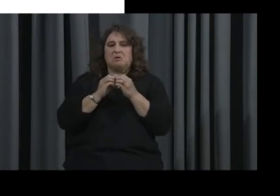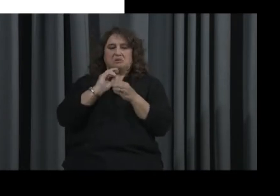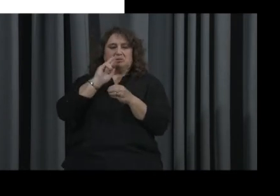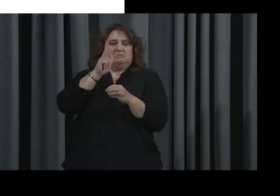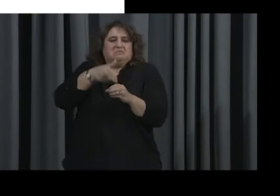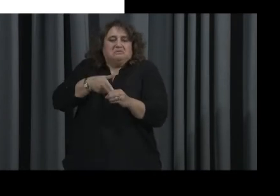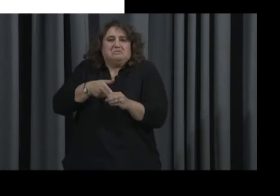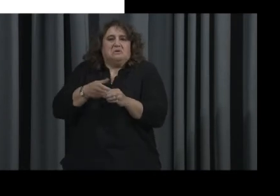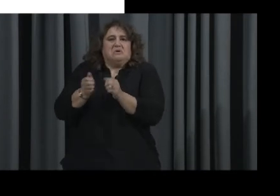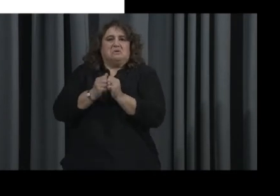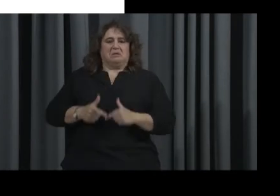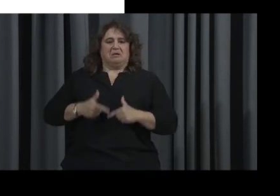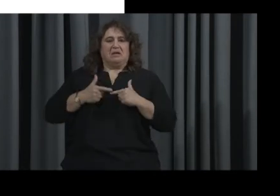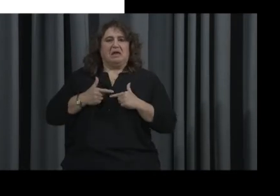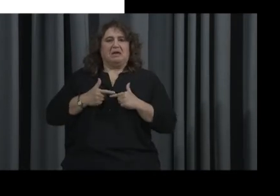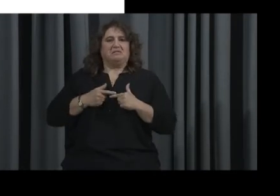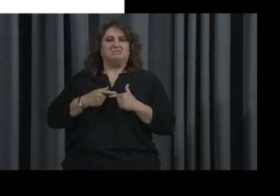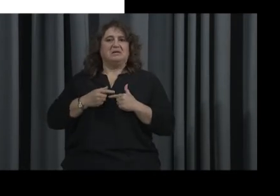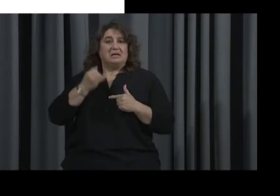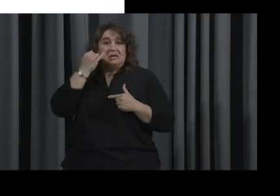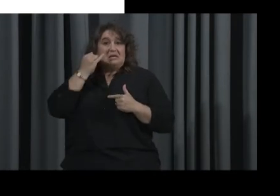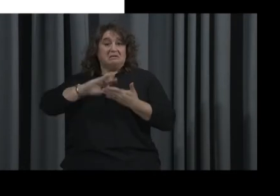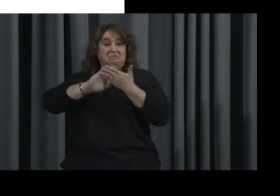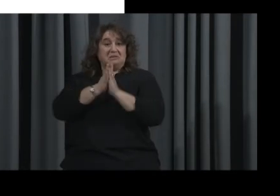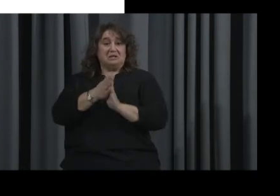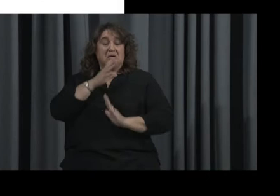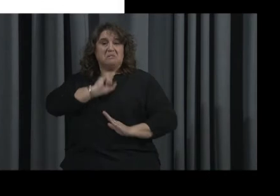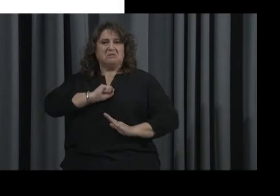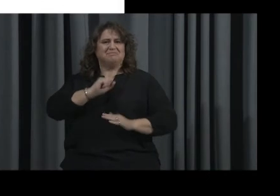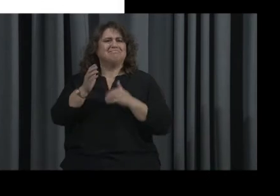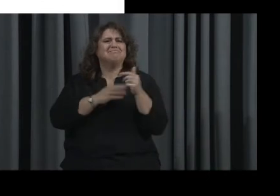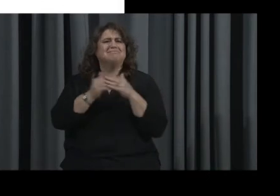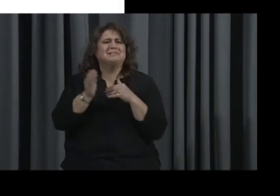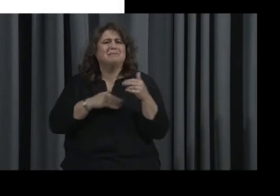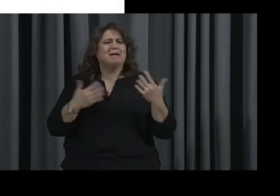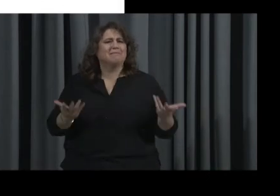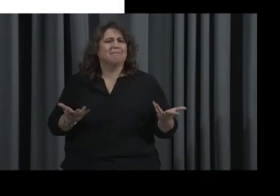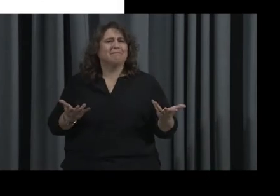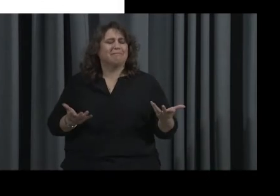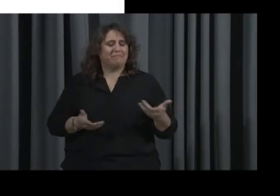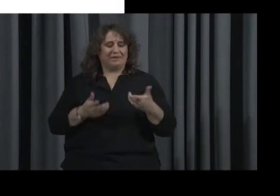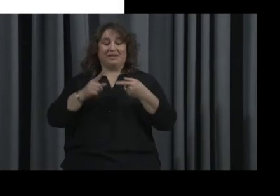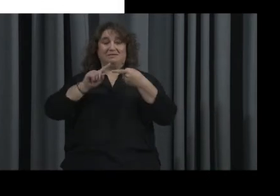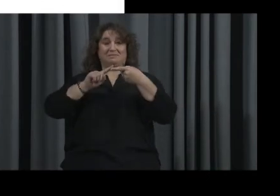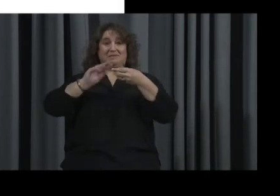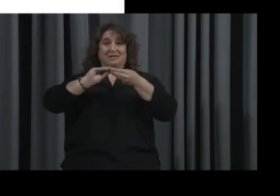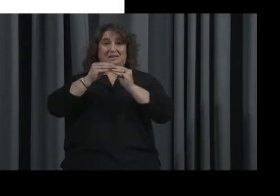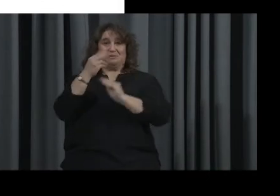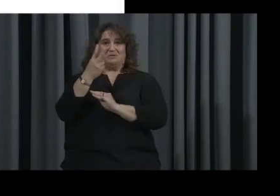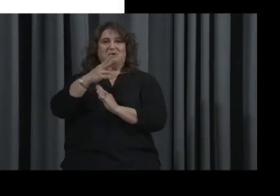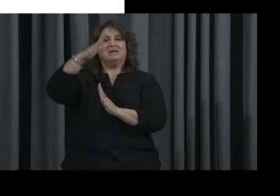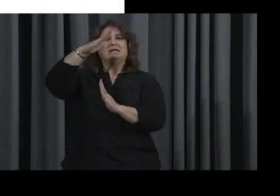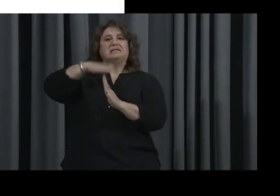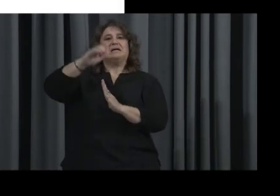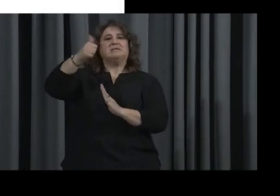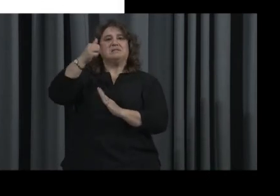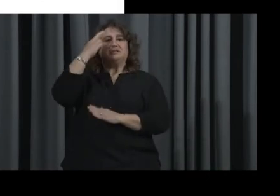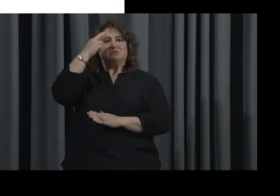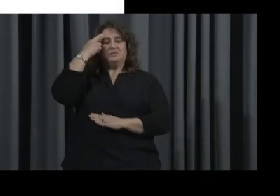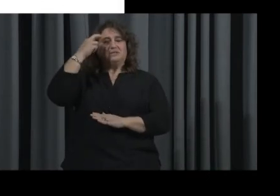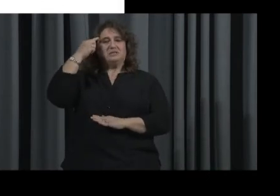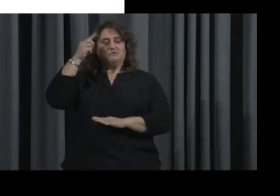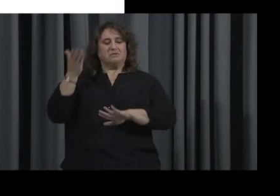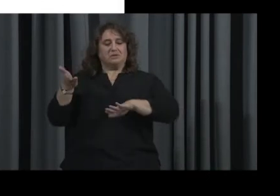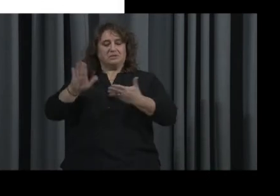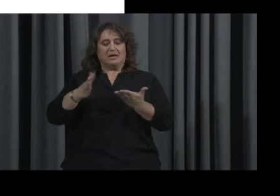even as we're getting older. In activity two, we learned about the top ten causes of death in